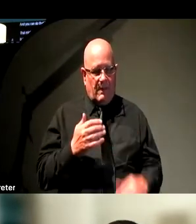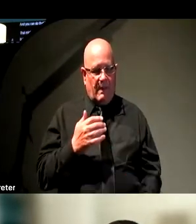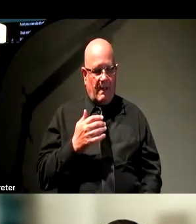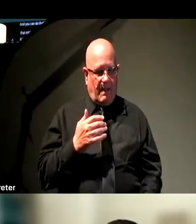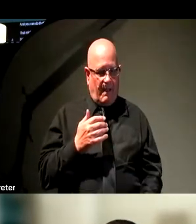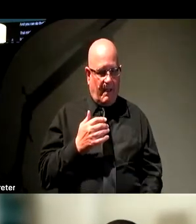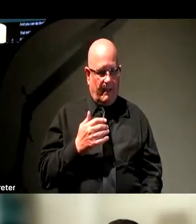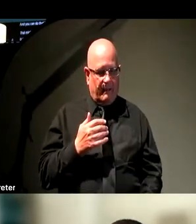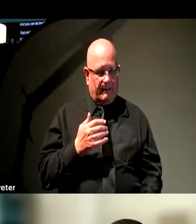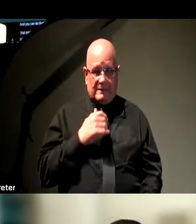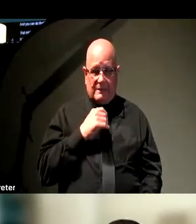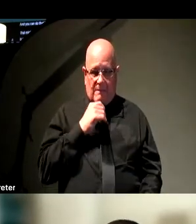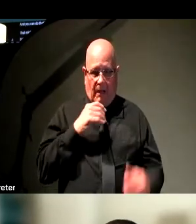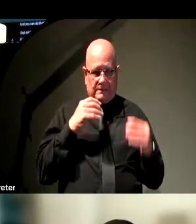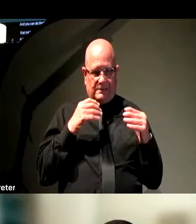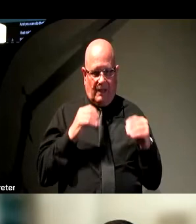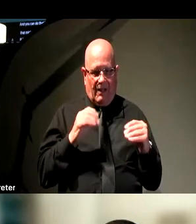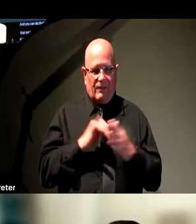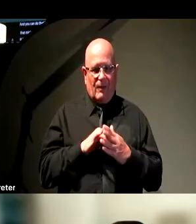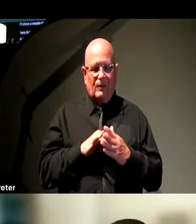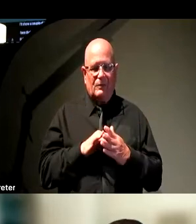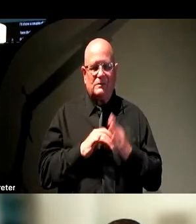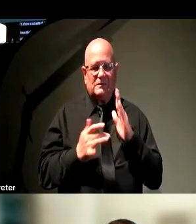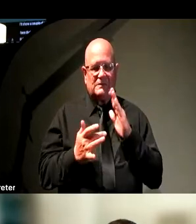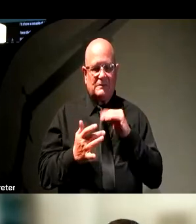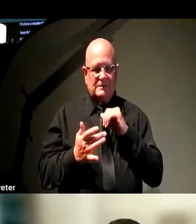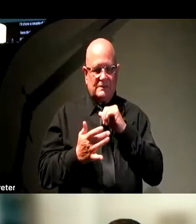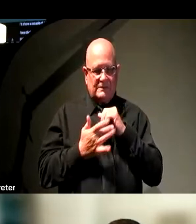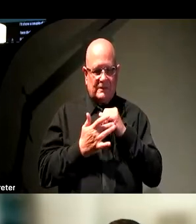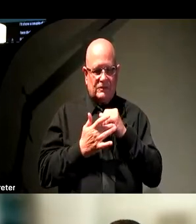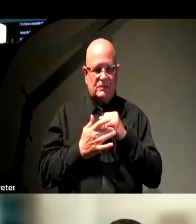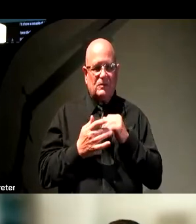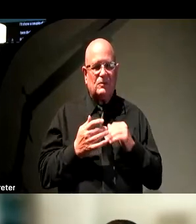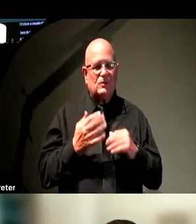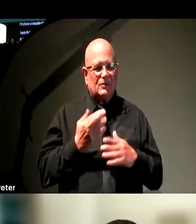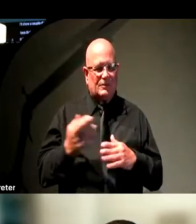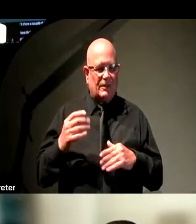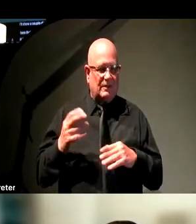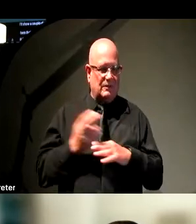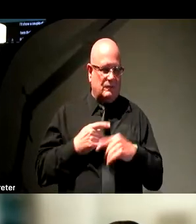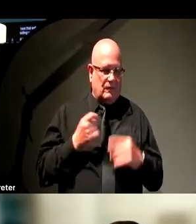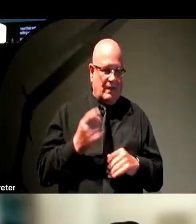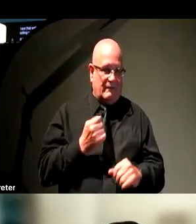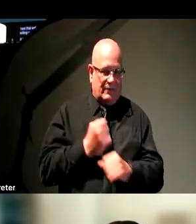I'm not selling WebAIM. These are resources that I've used for 11 years now that I've pointed to at WebAIM, because WebAIM has traditionally